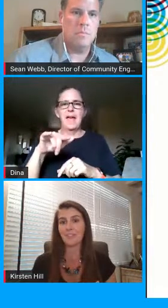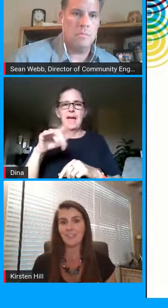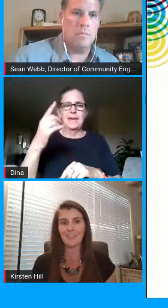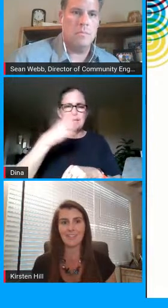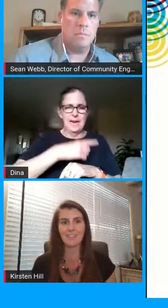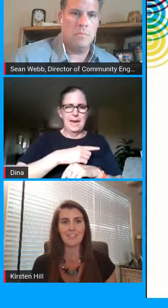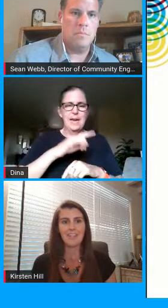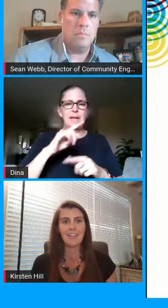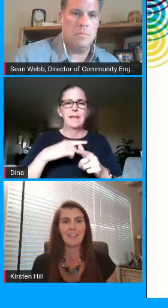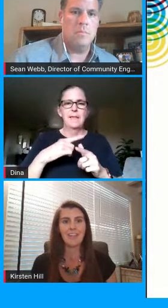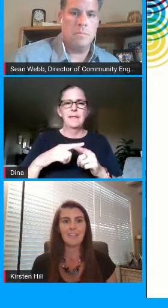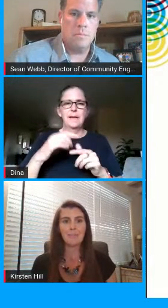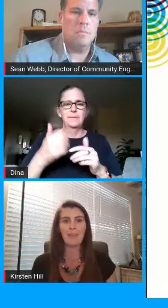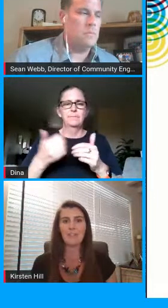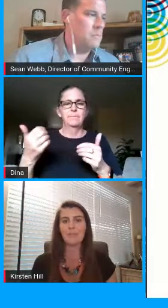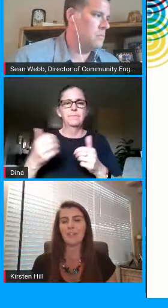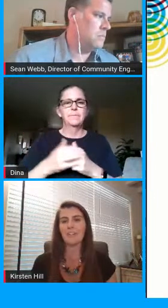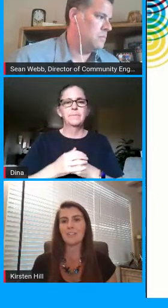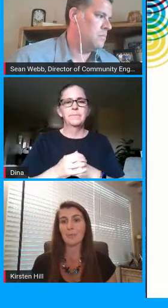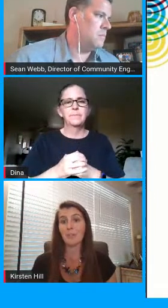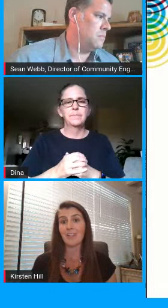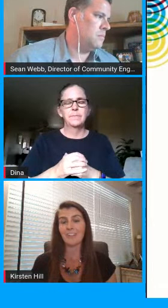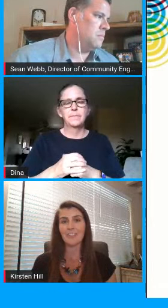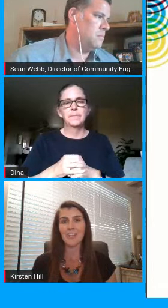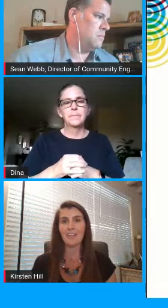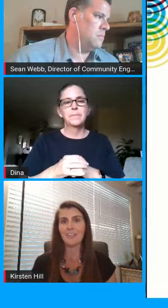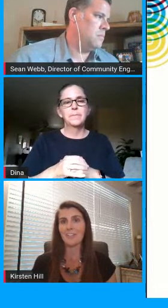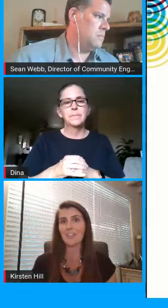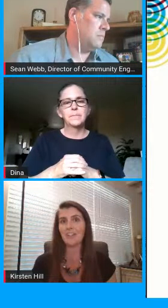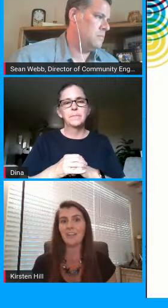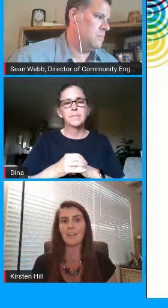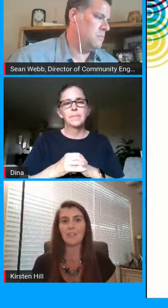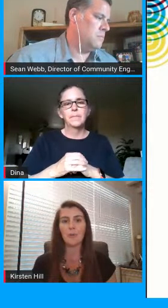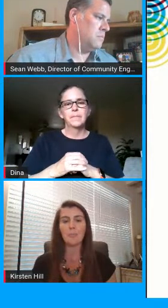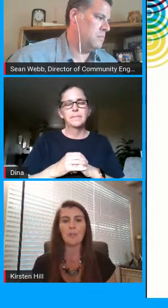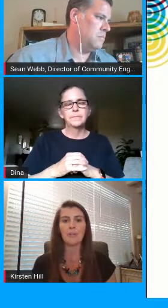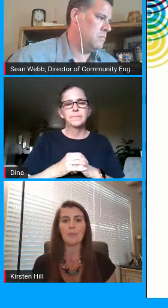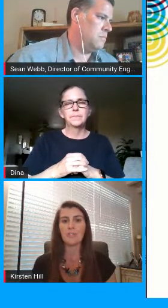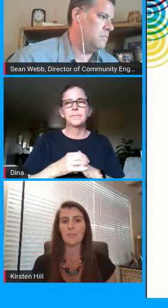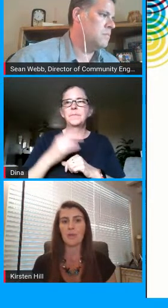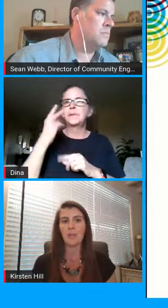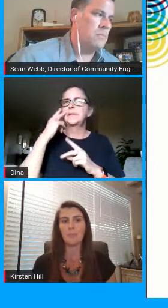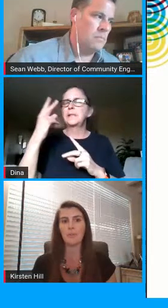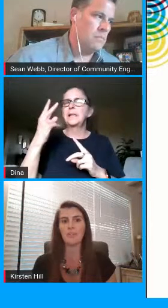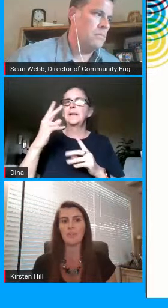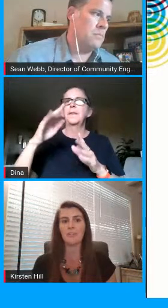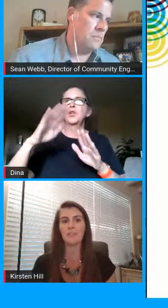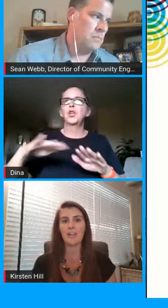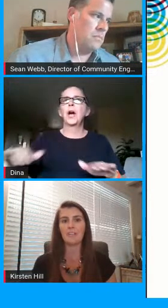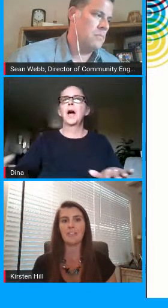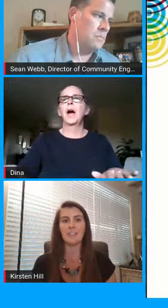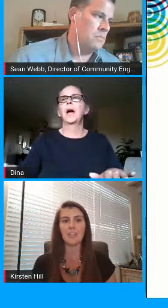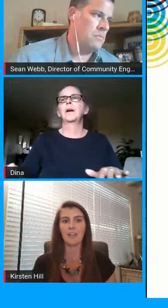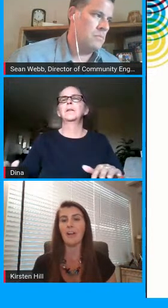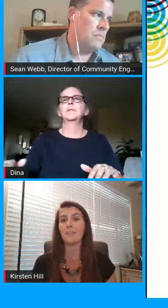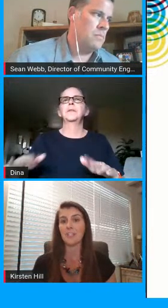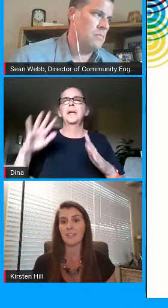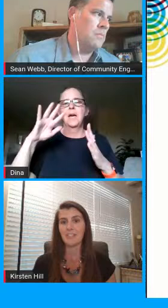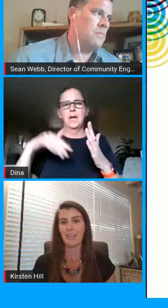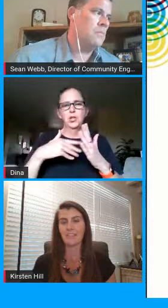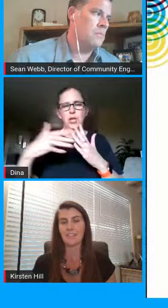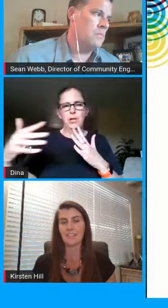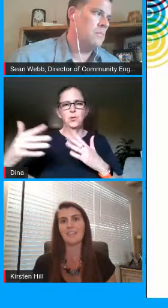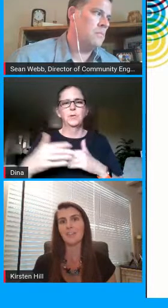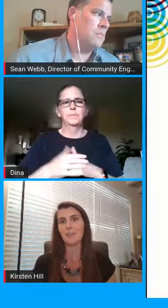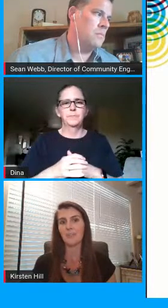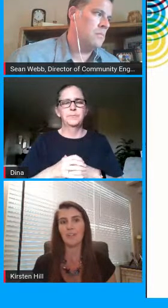this is a physical list it's best written somewhere like your child's agenda notebook or small whiteboard so your child can check off